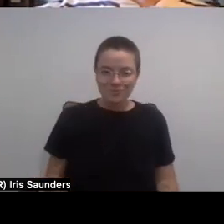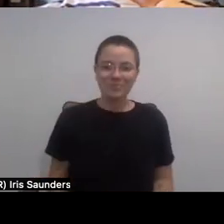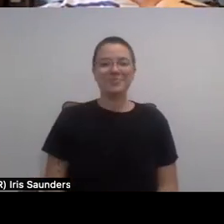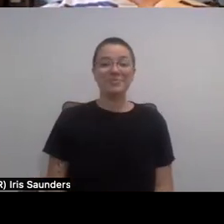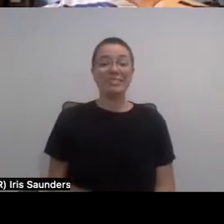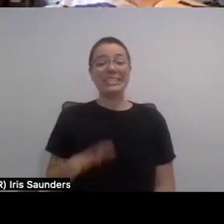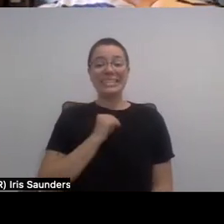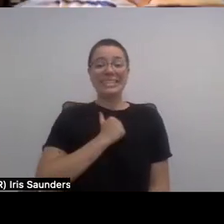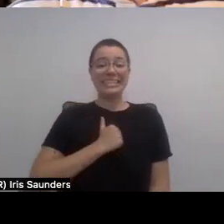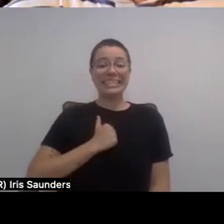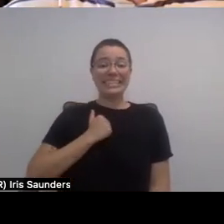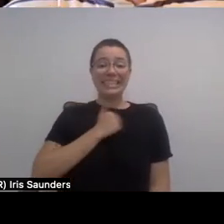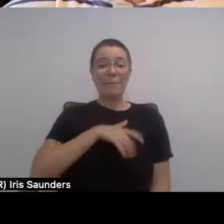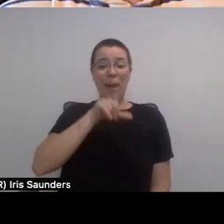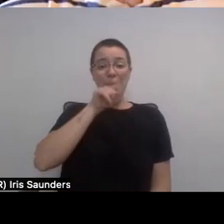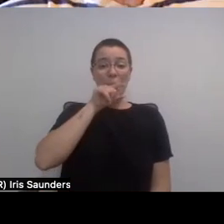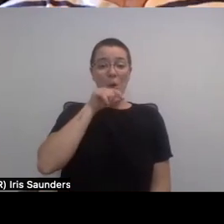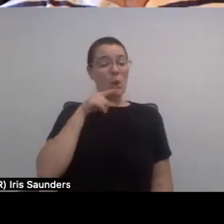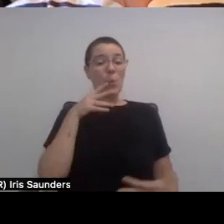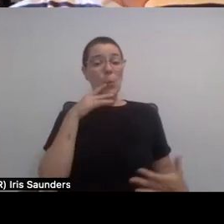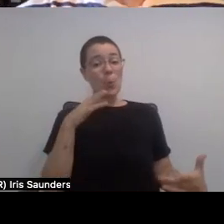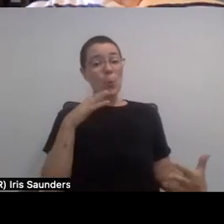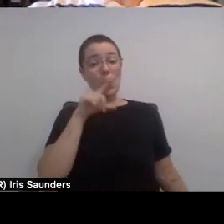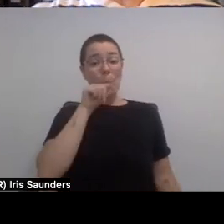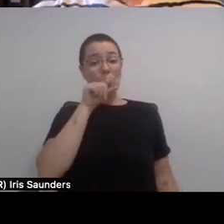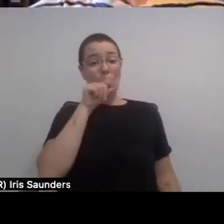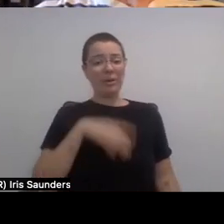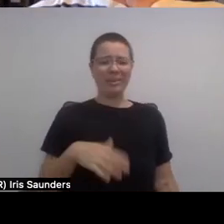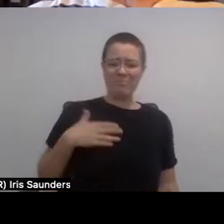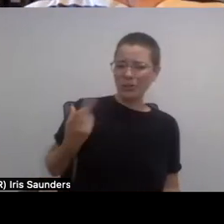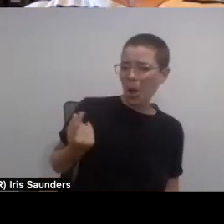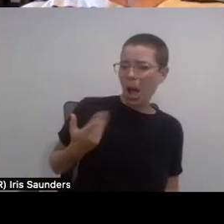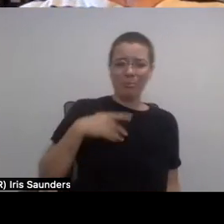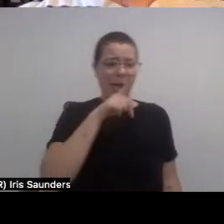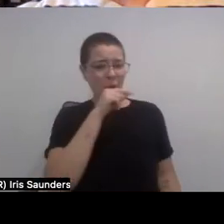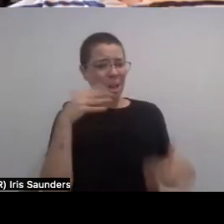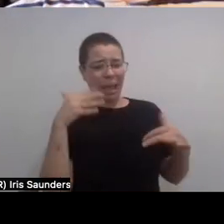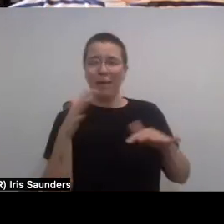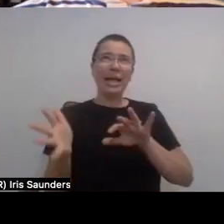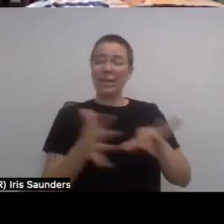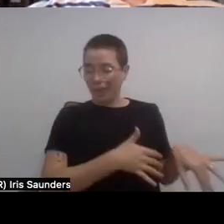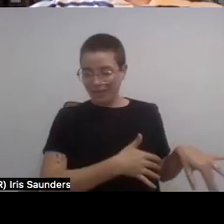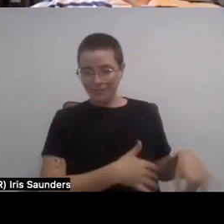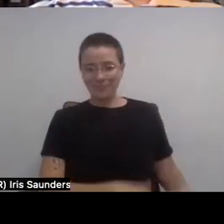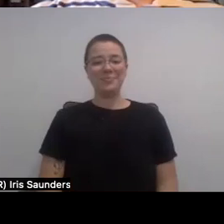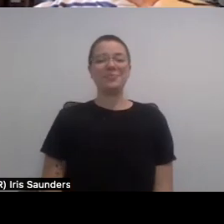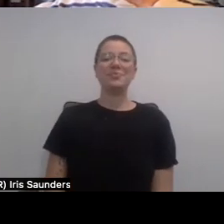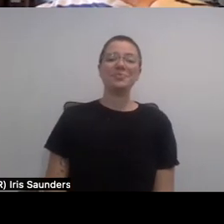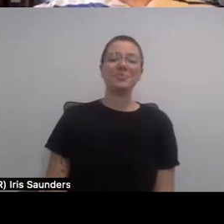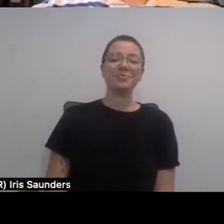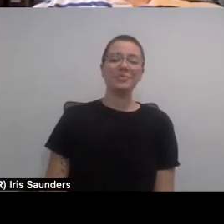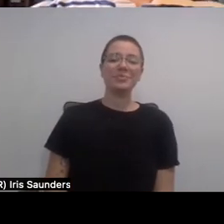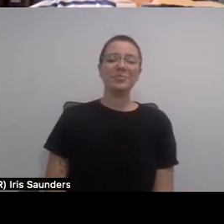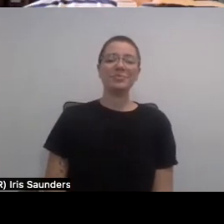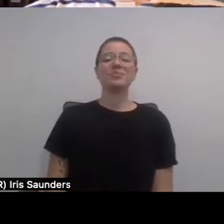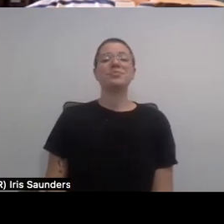Sorry, my bird was tweeting, I have pets, my dog and my bird. Anyway, so I've kind